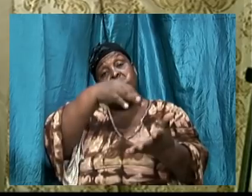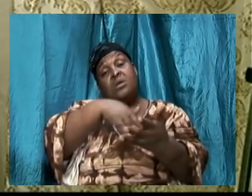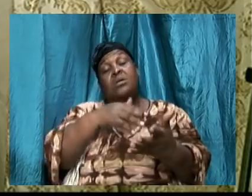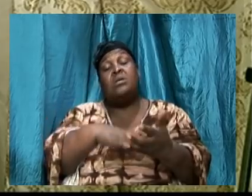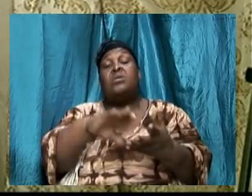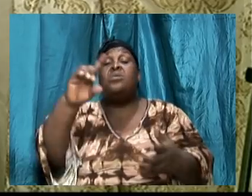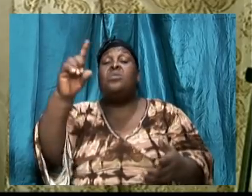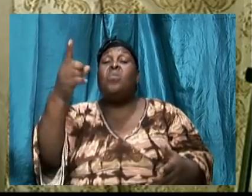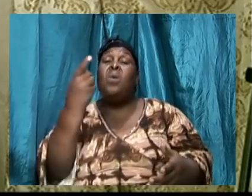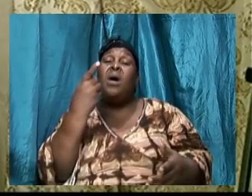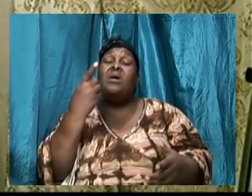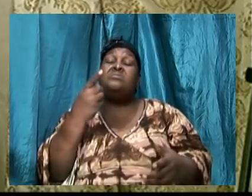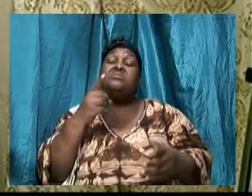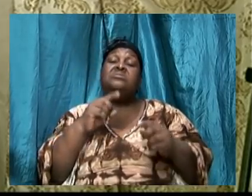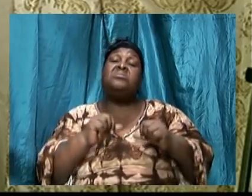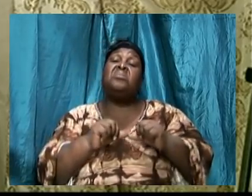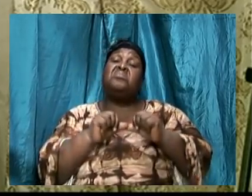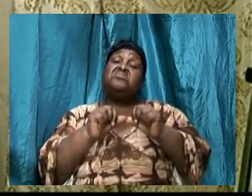are consistent,